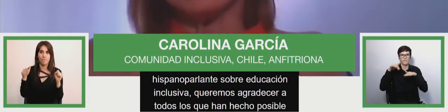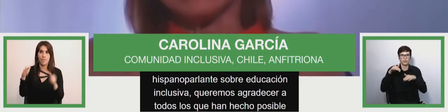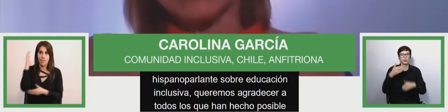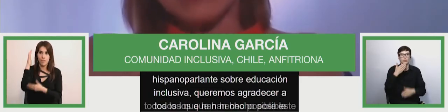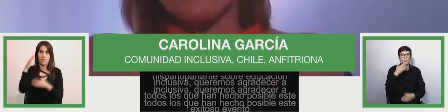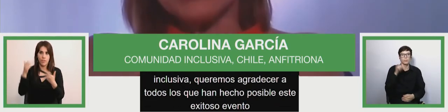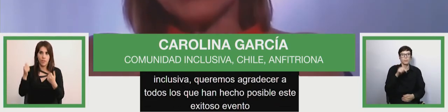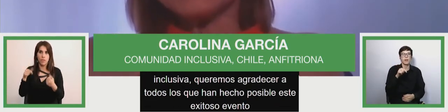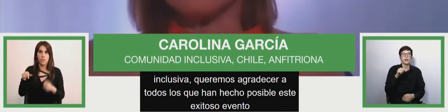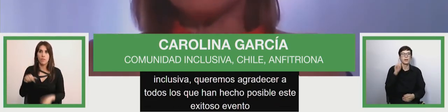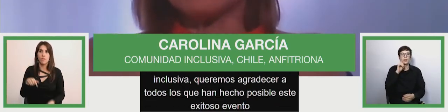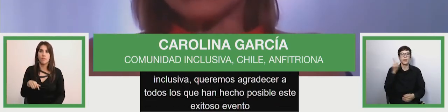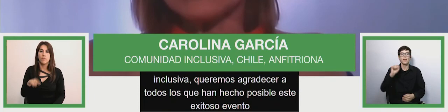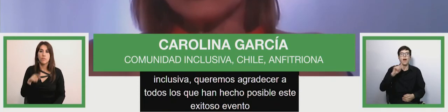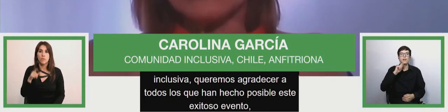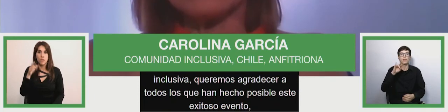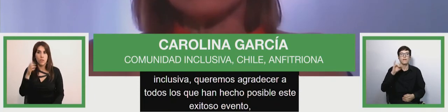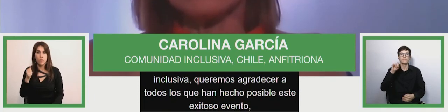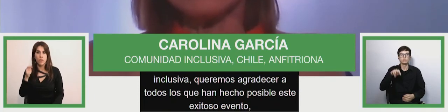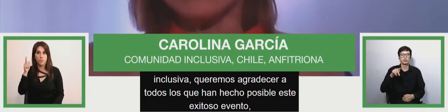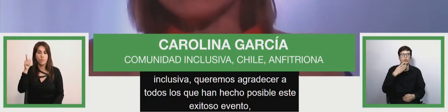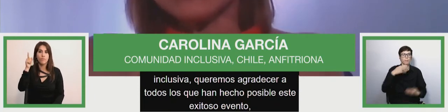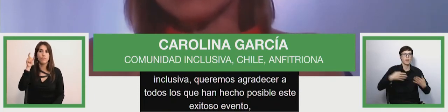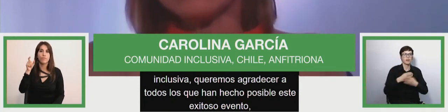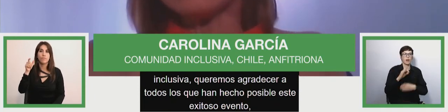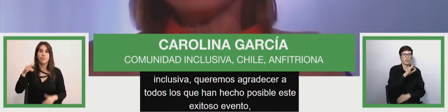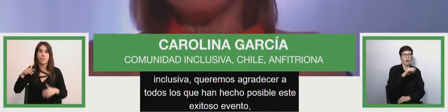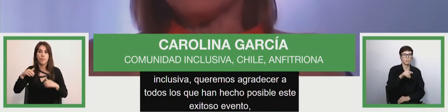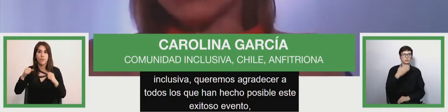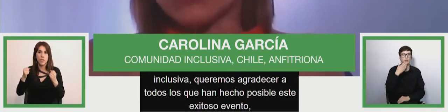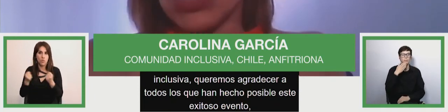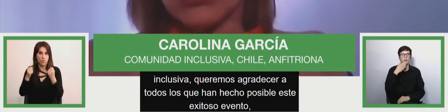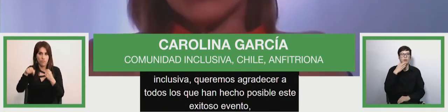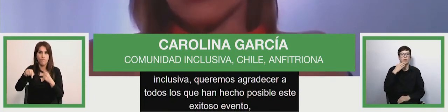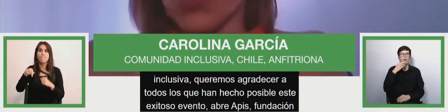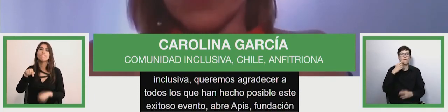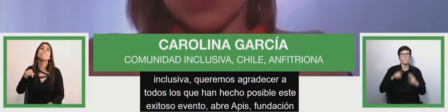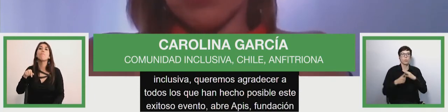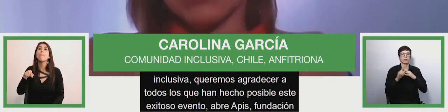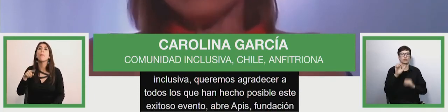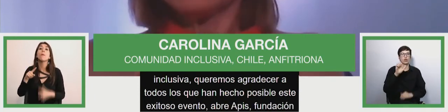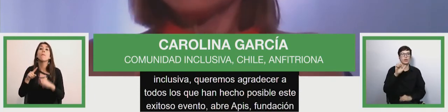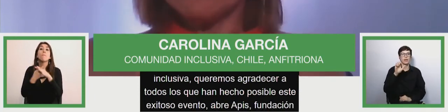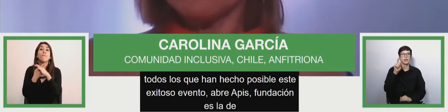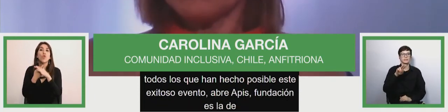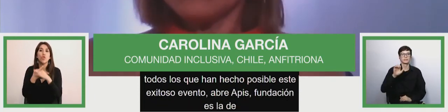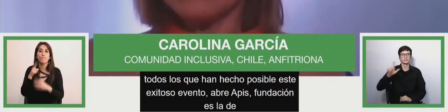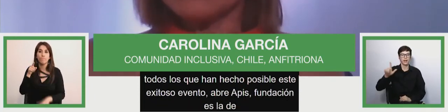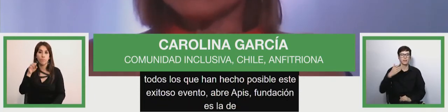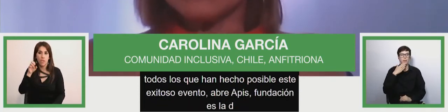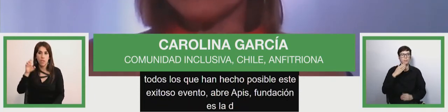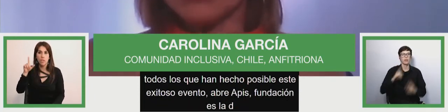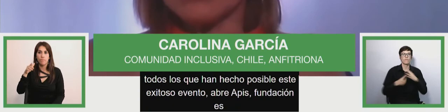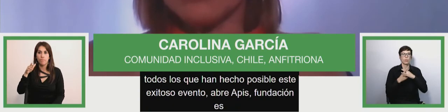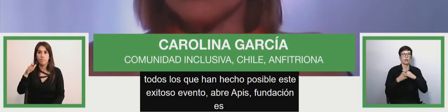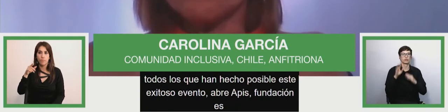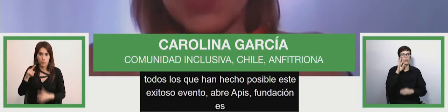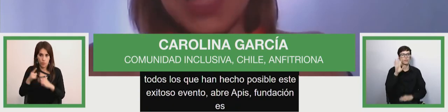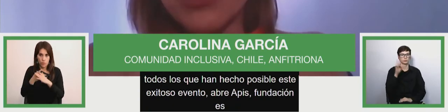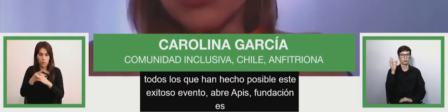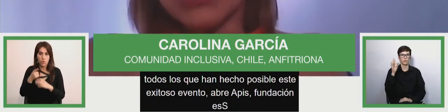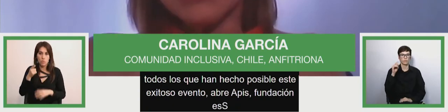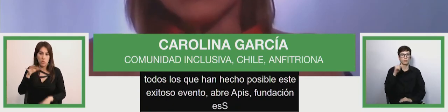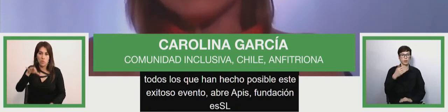production redapis fundacion excel and fundacion discoverable also to thank